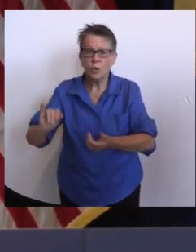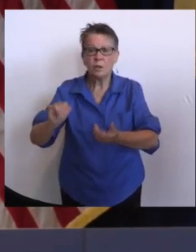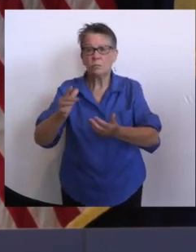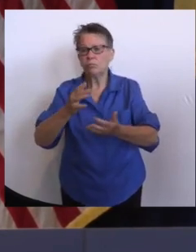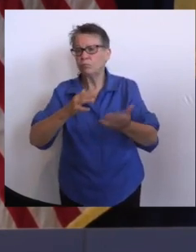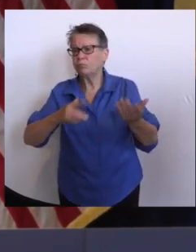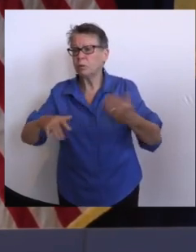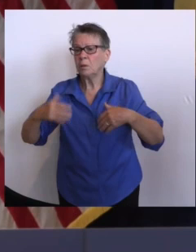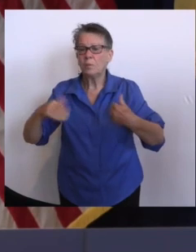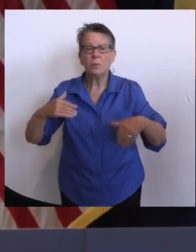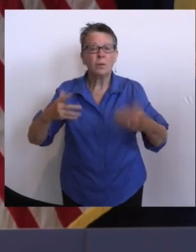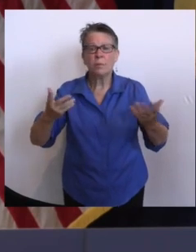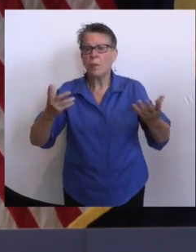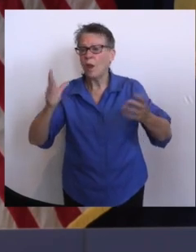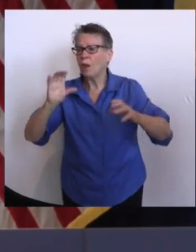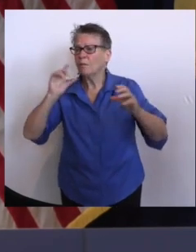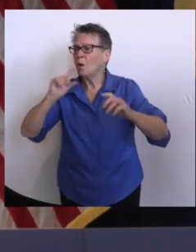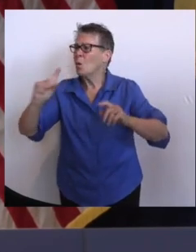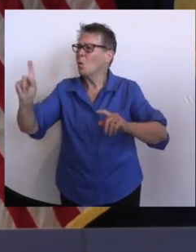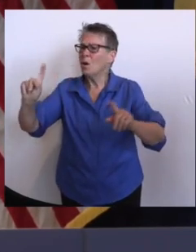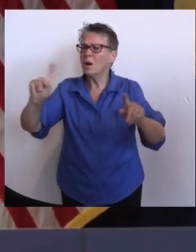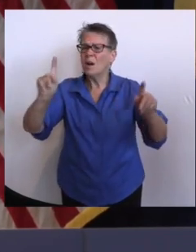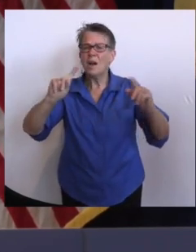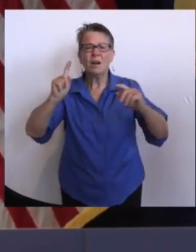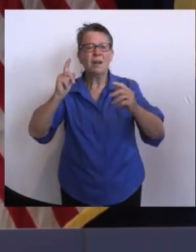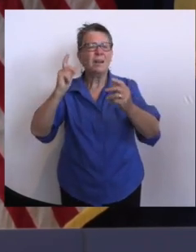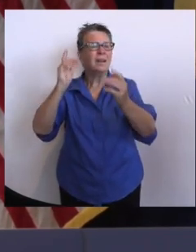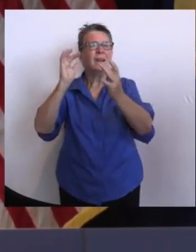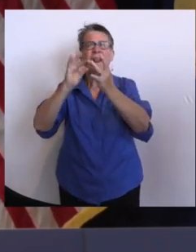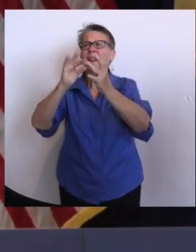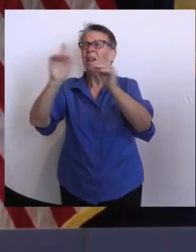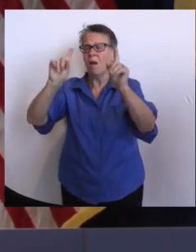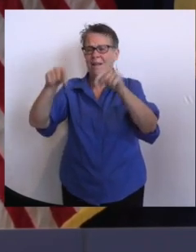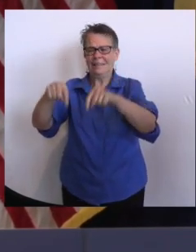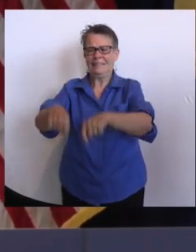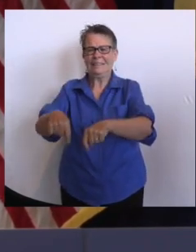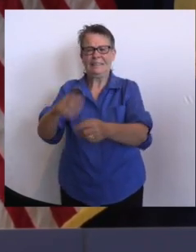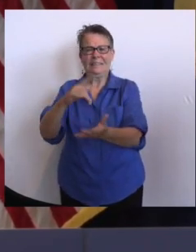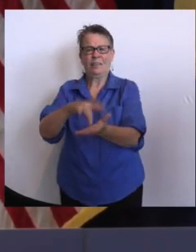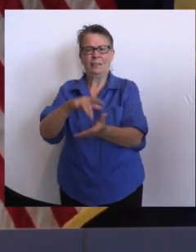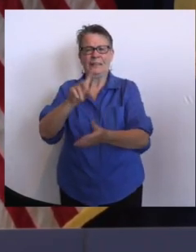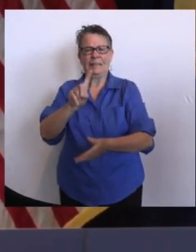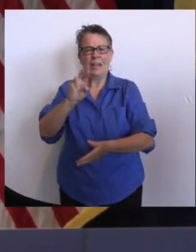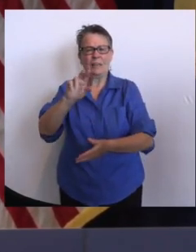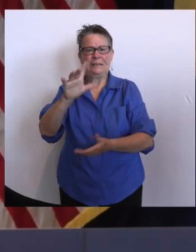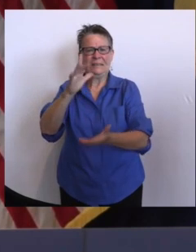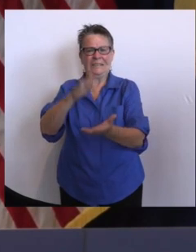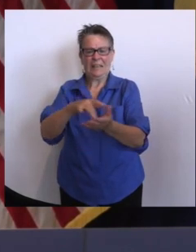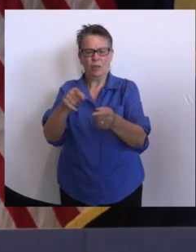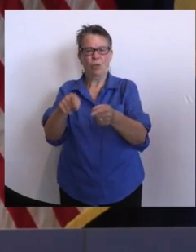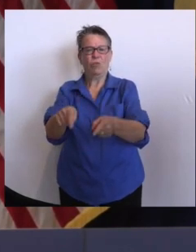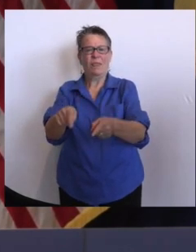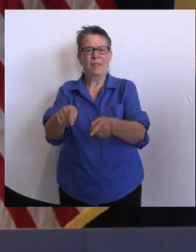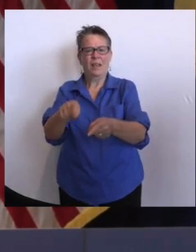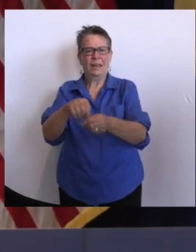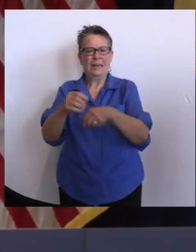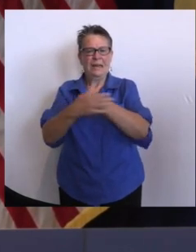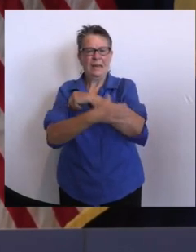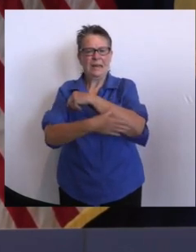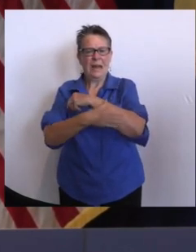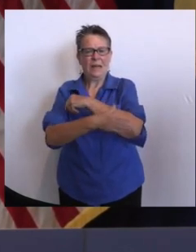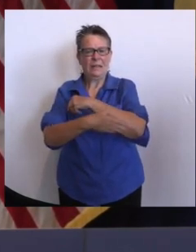block to block. We try and put it all into one center, which I've seen it in the wake of so many disasters, and it really goes